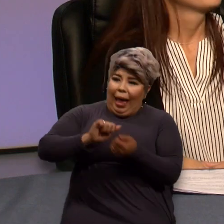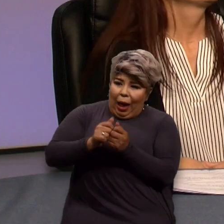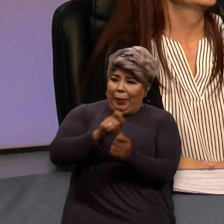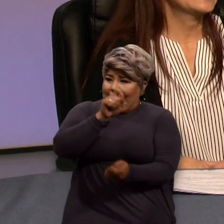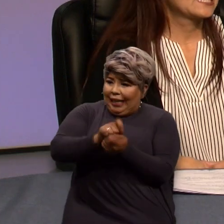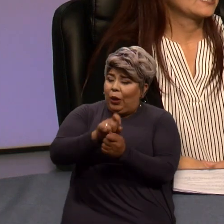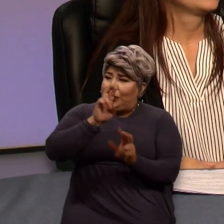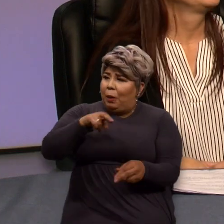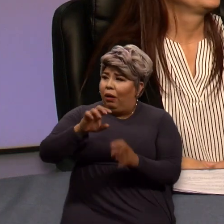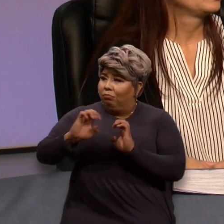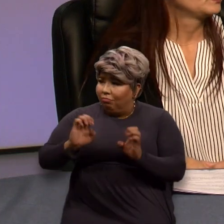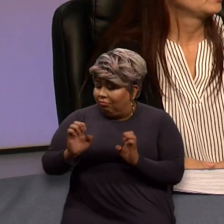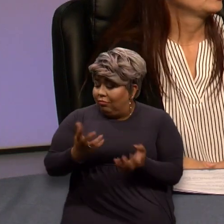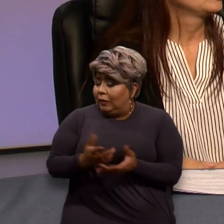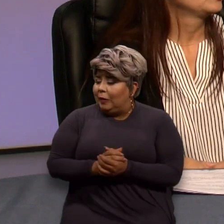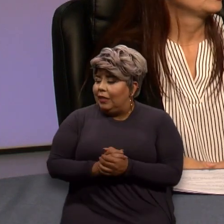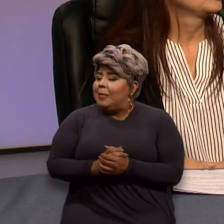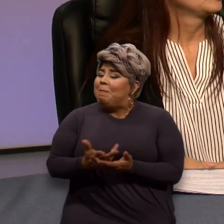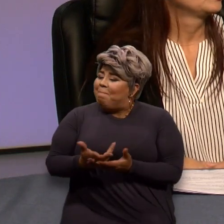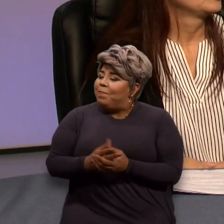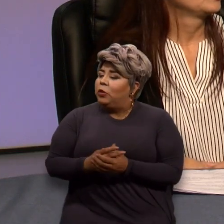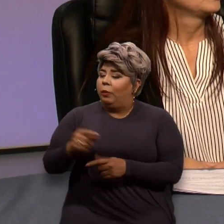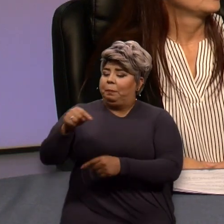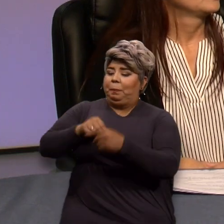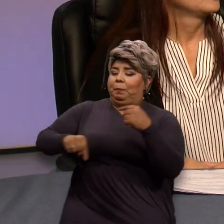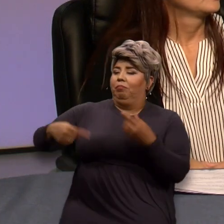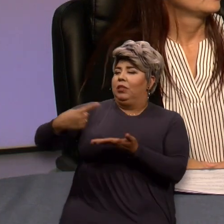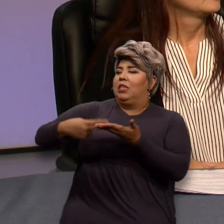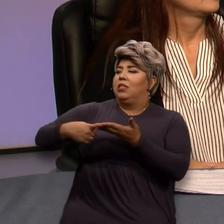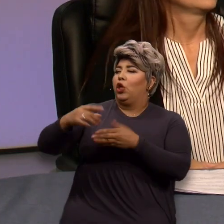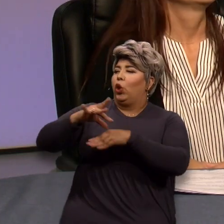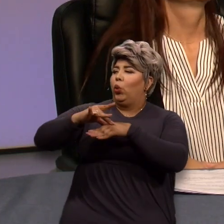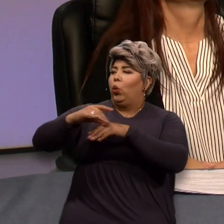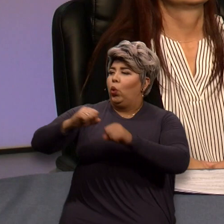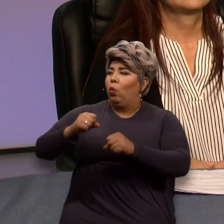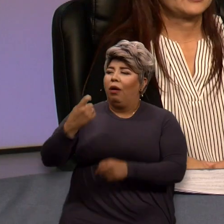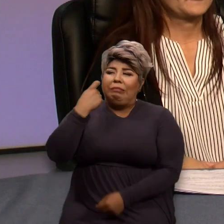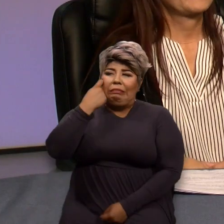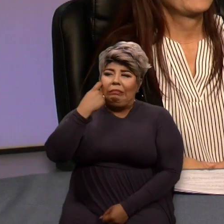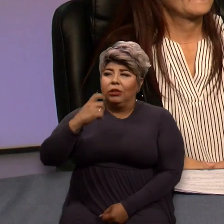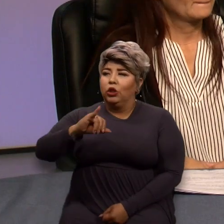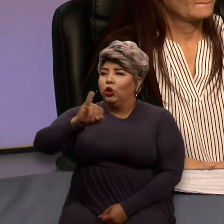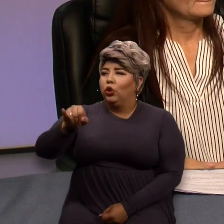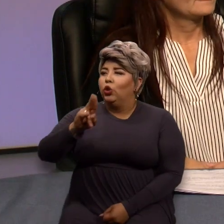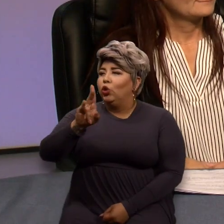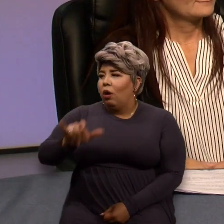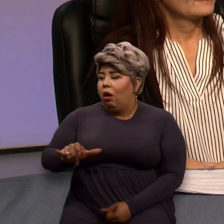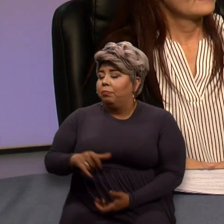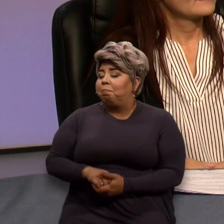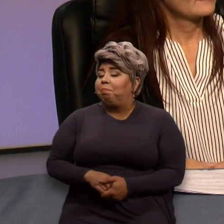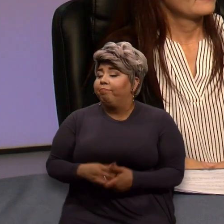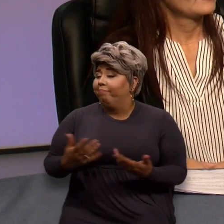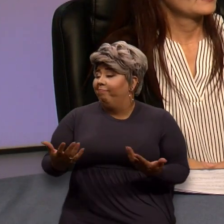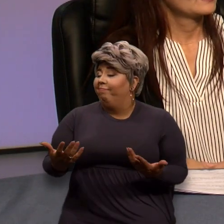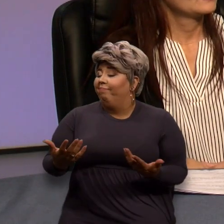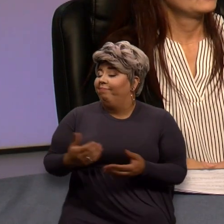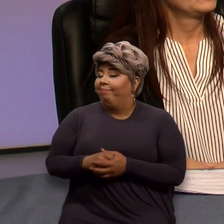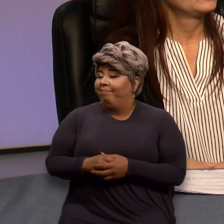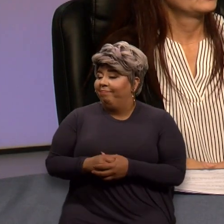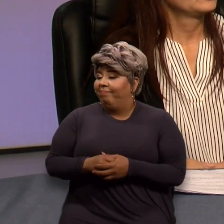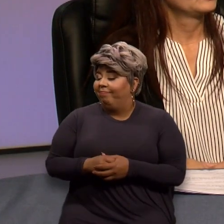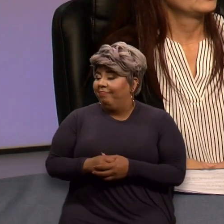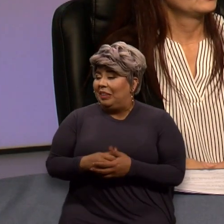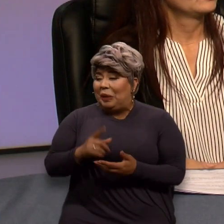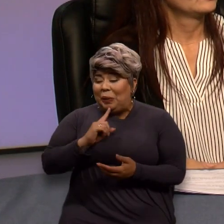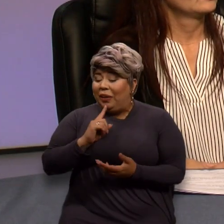and stuff you think about. And I want to go back to the earthquake that we had back in in July, because even people here. And of course,